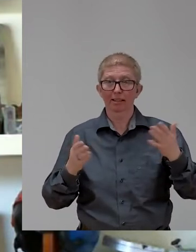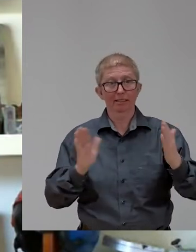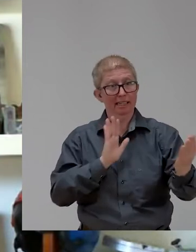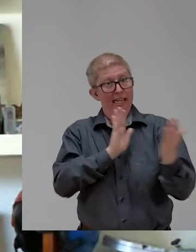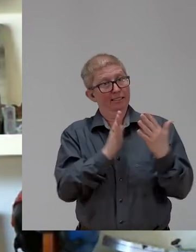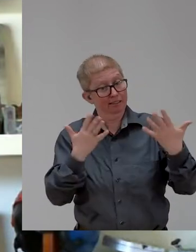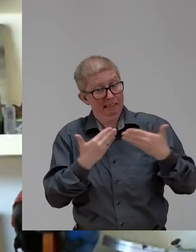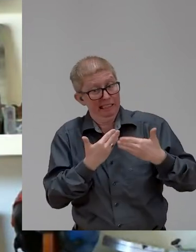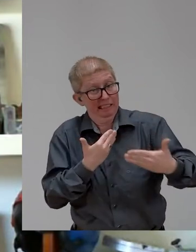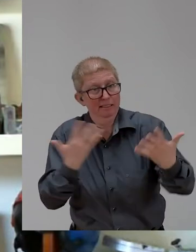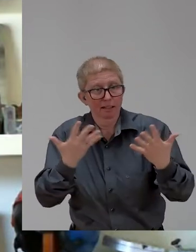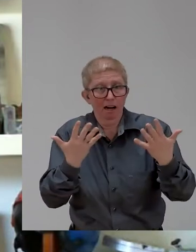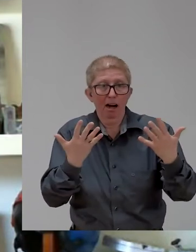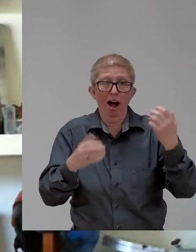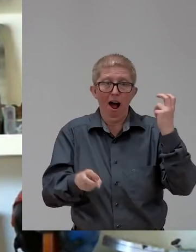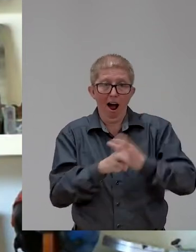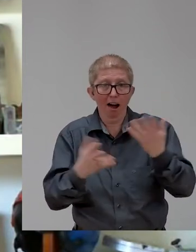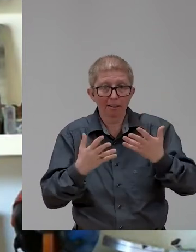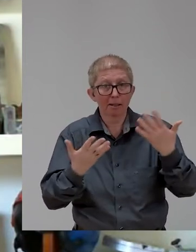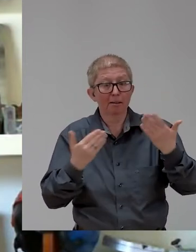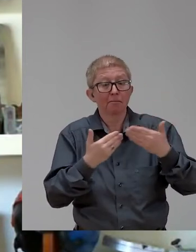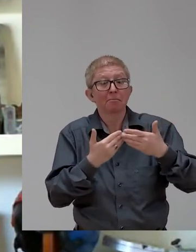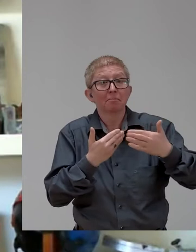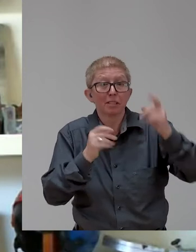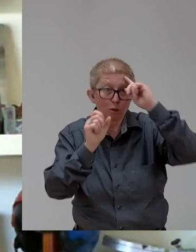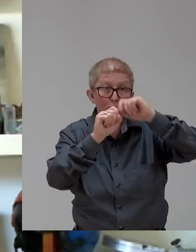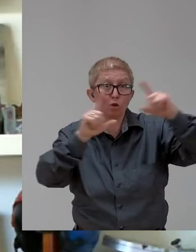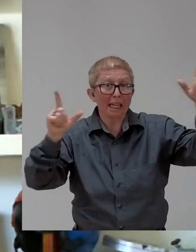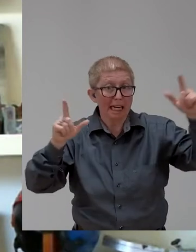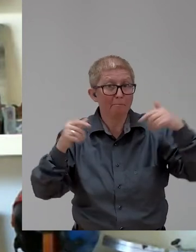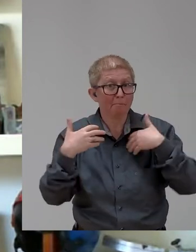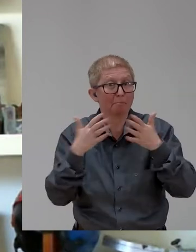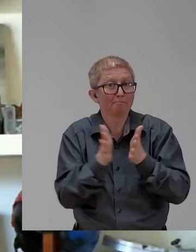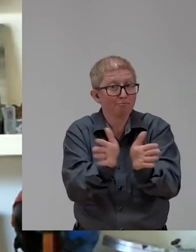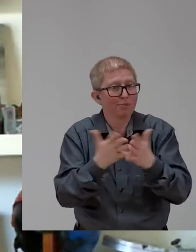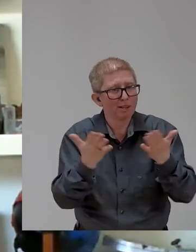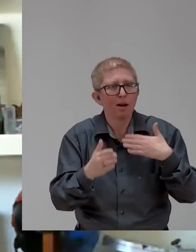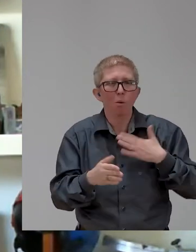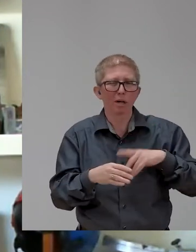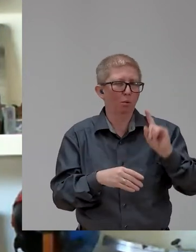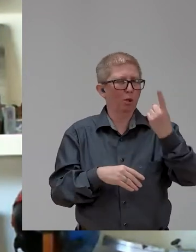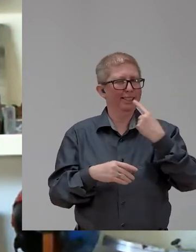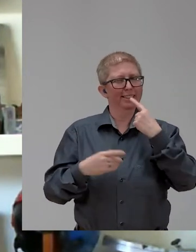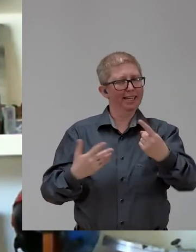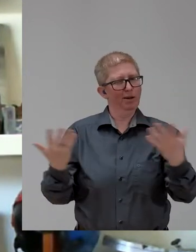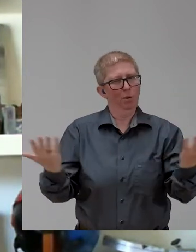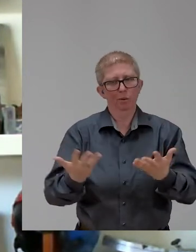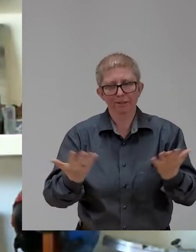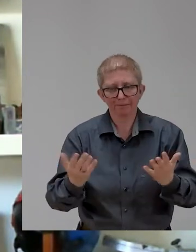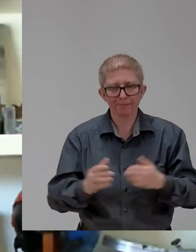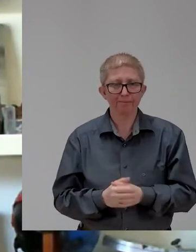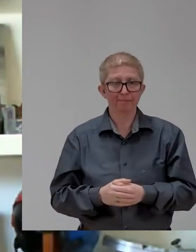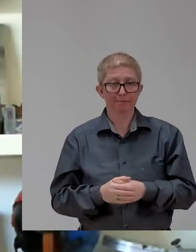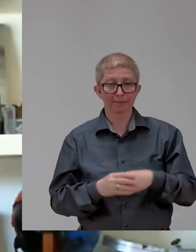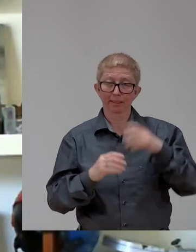before, before I share my dream, I want to share and tell you that dreams